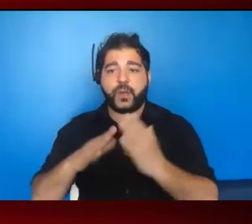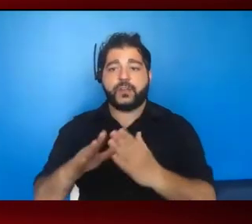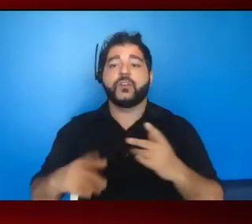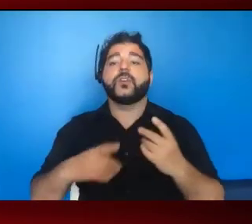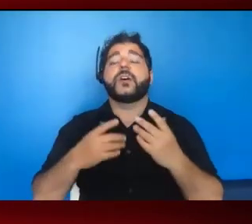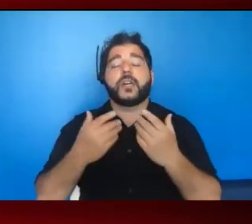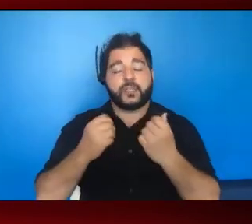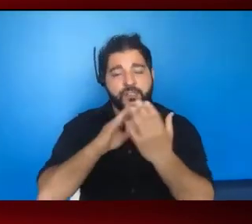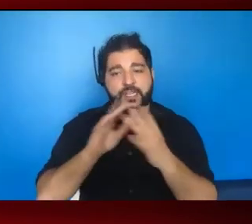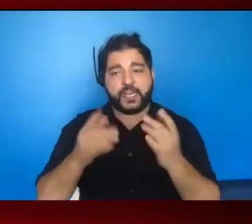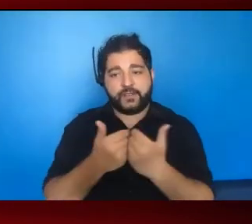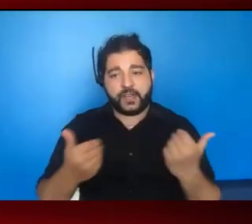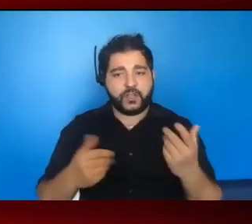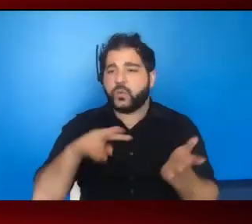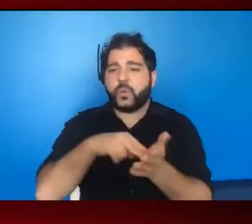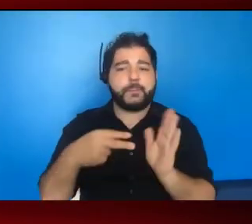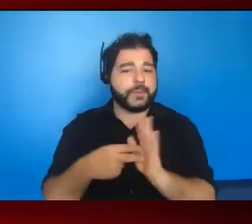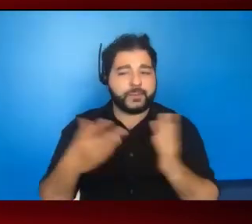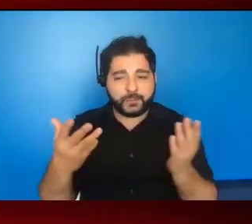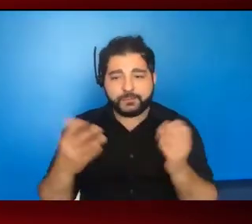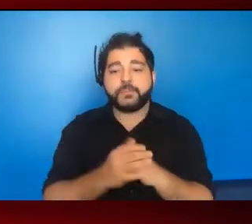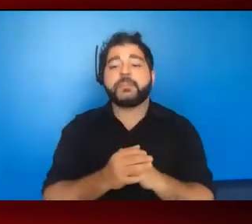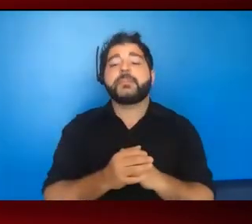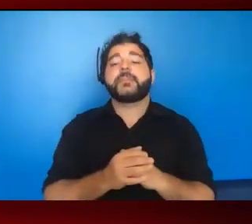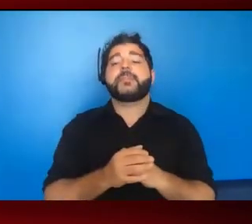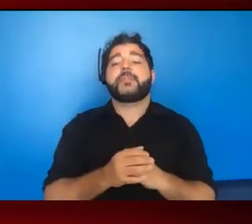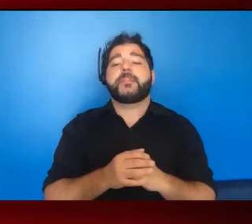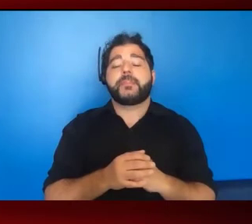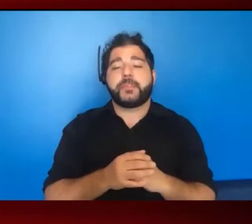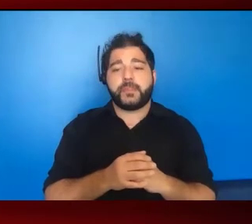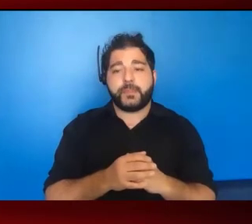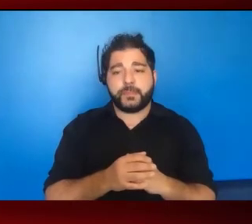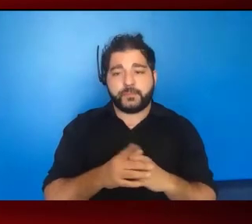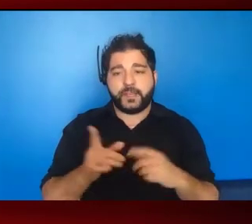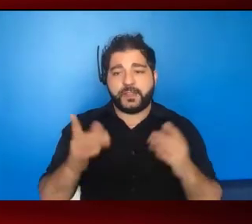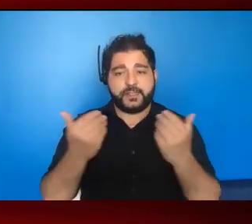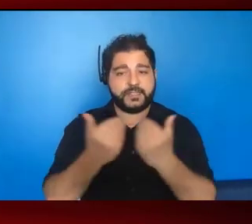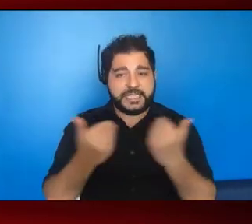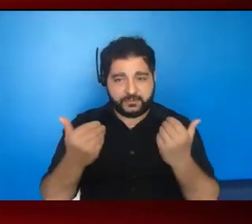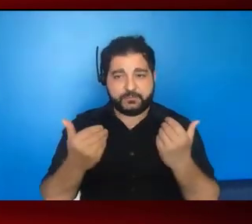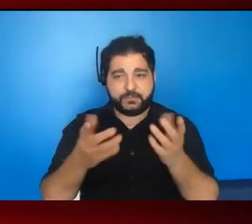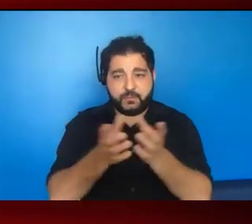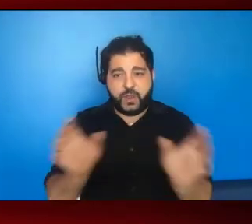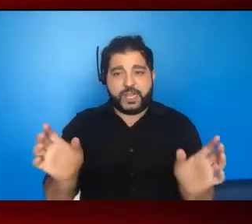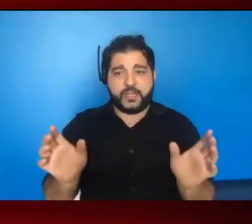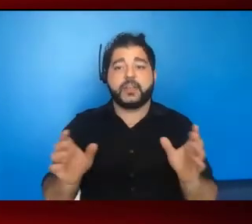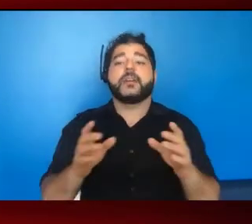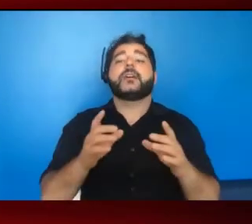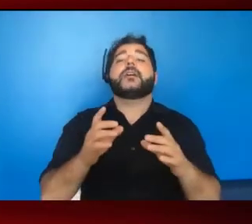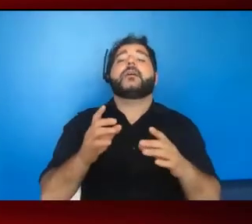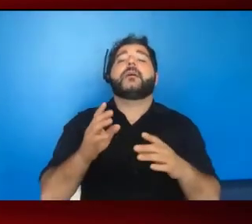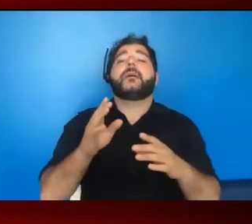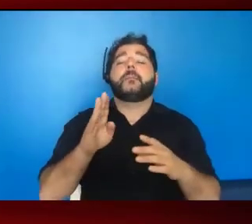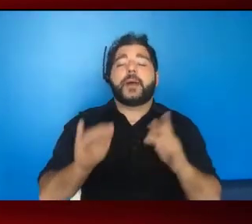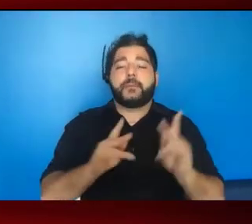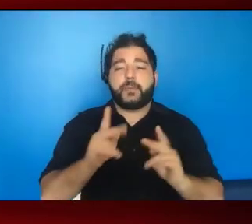divide. So what I mean by that is the schism, the sort of break created by systems between people living